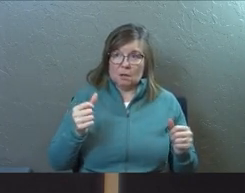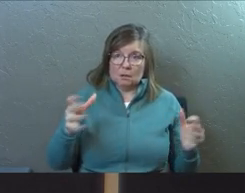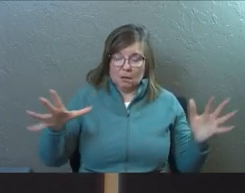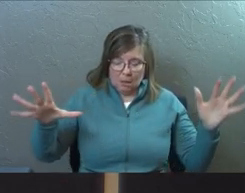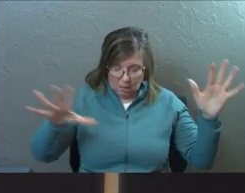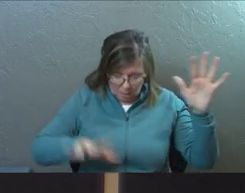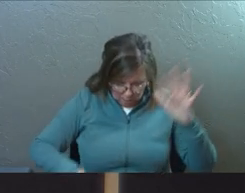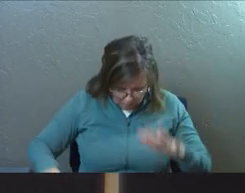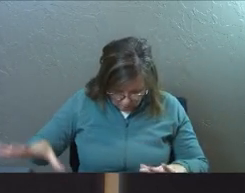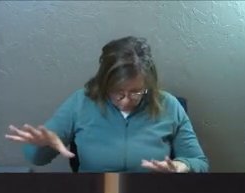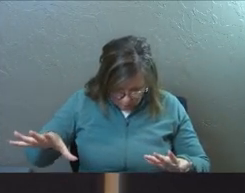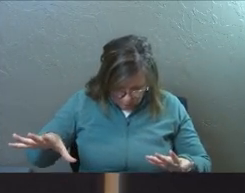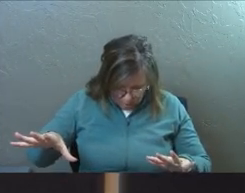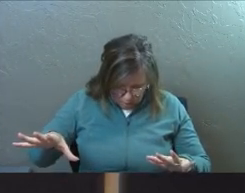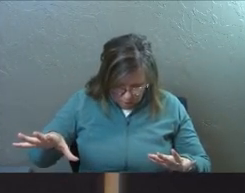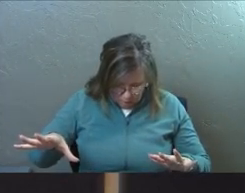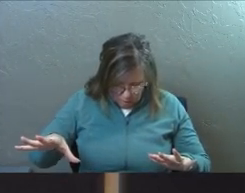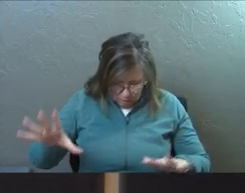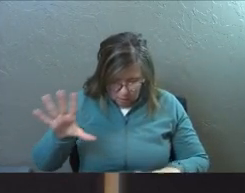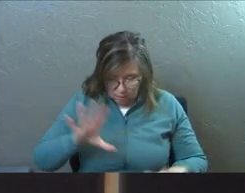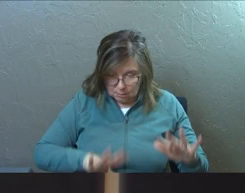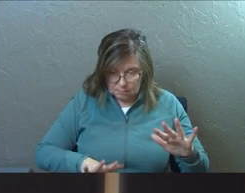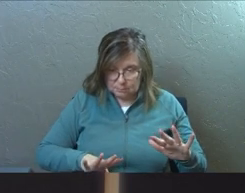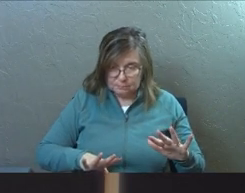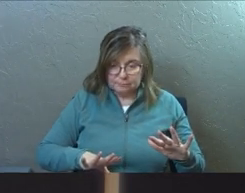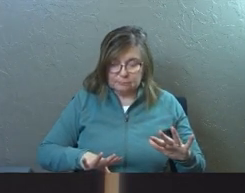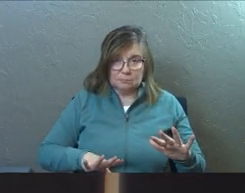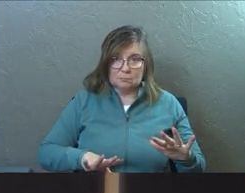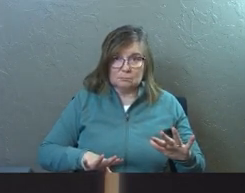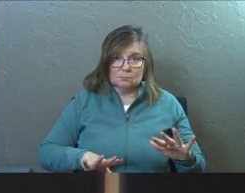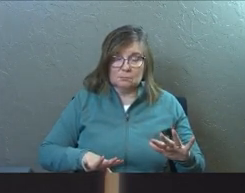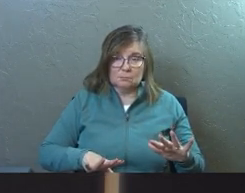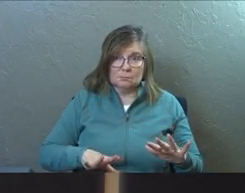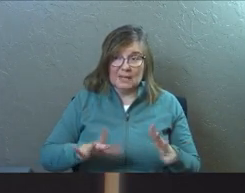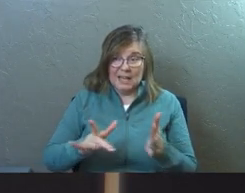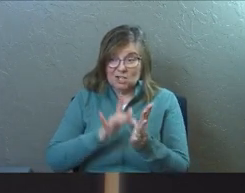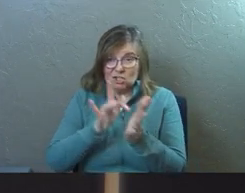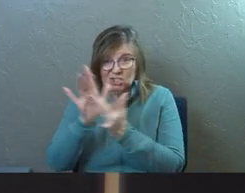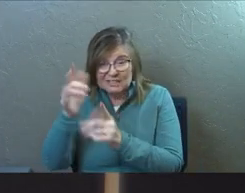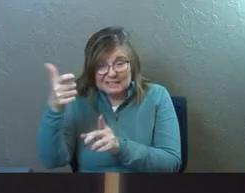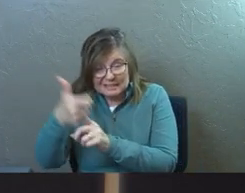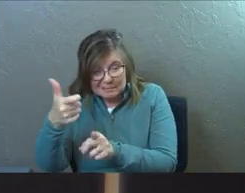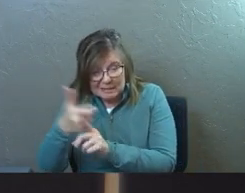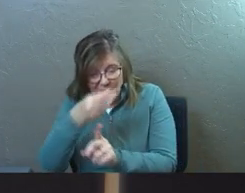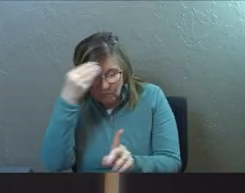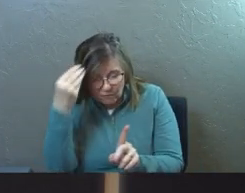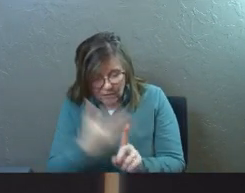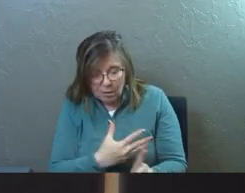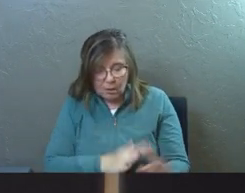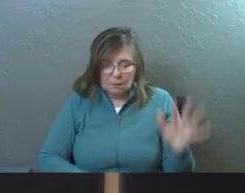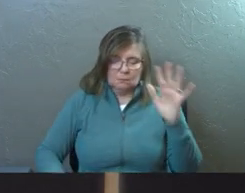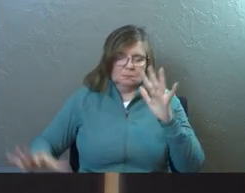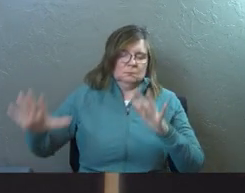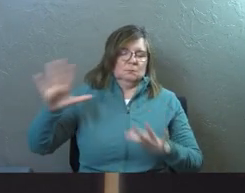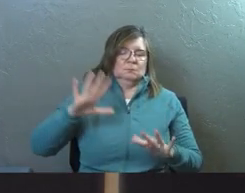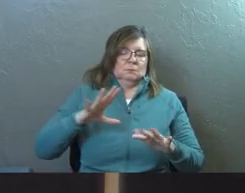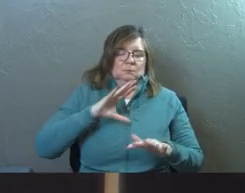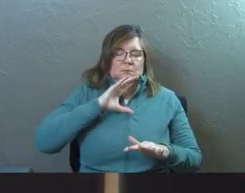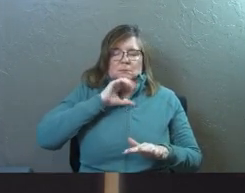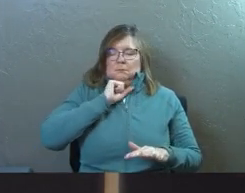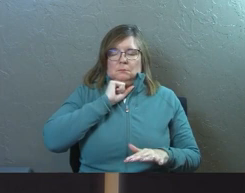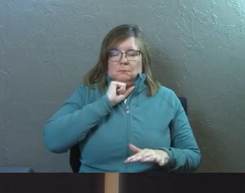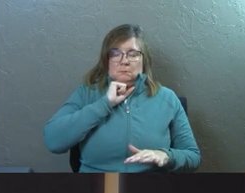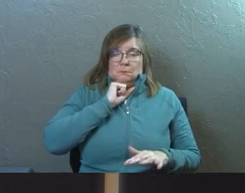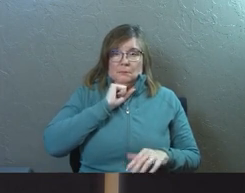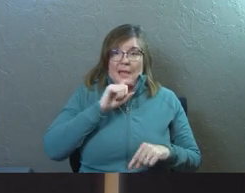he's down on the ground and he's been leveled there by Jesus Christ himself. And he can't even get